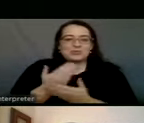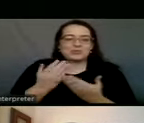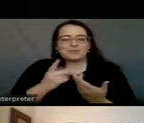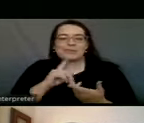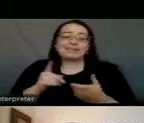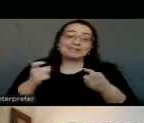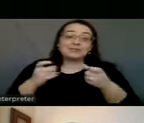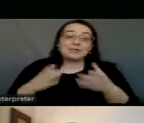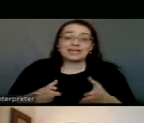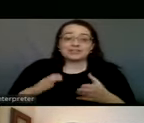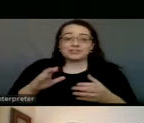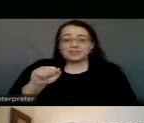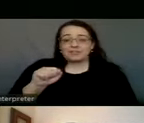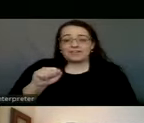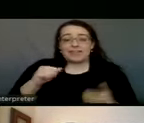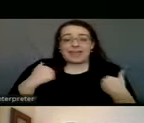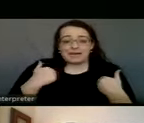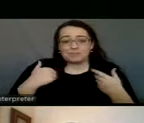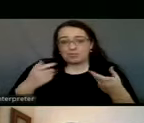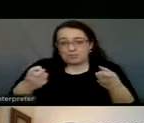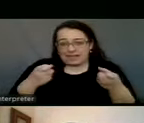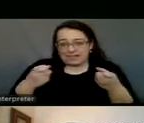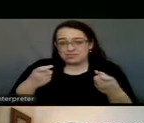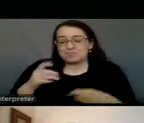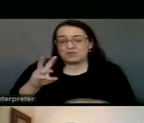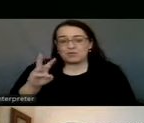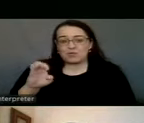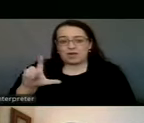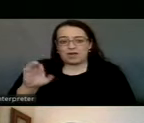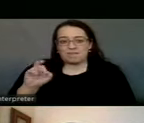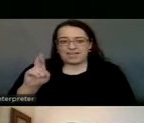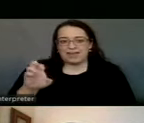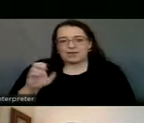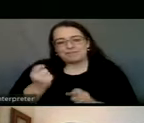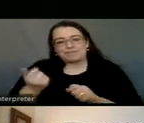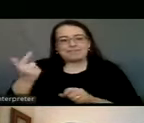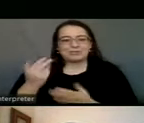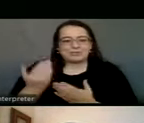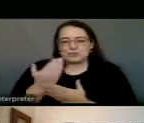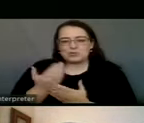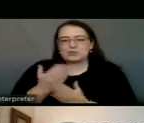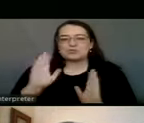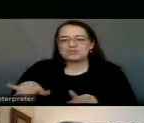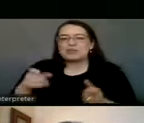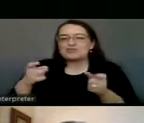Management and Welfare, uh, Victoria Medley. Because at some point you've got to get rid of the new, so let's just do it now.